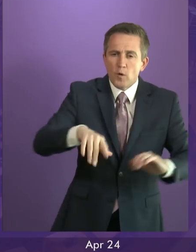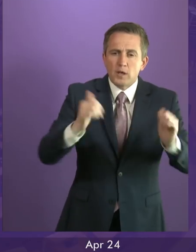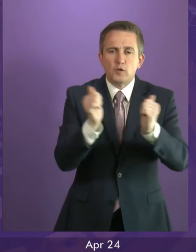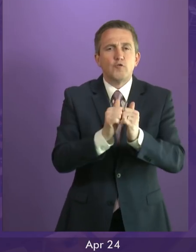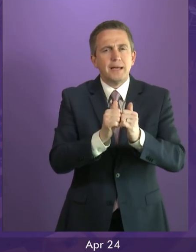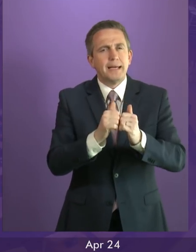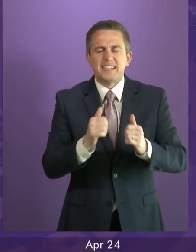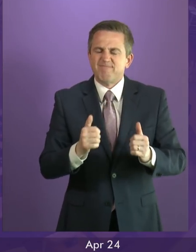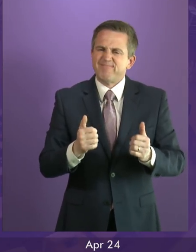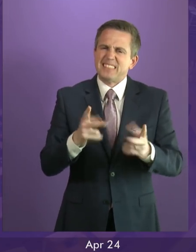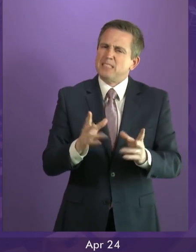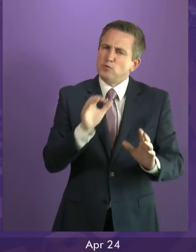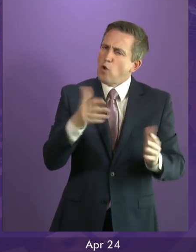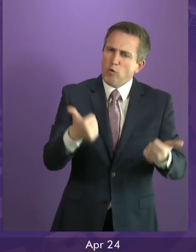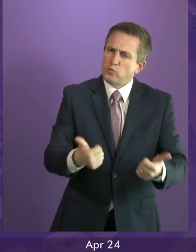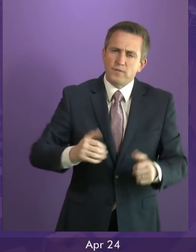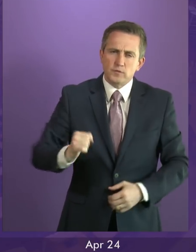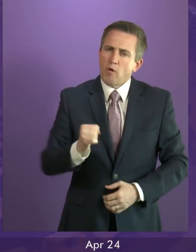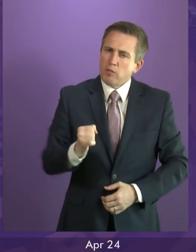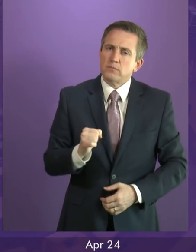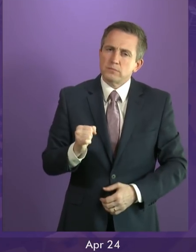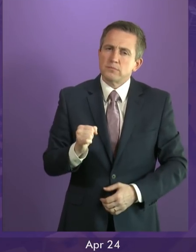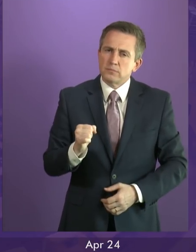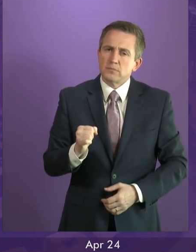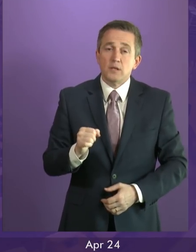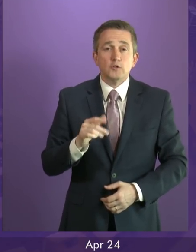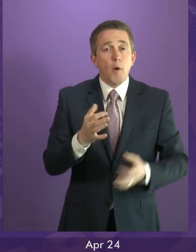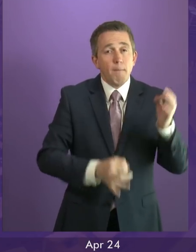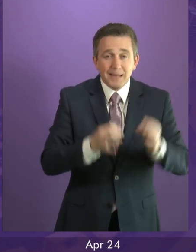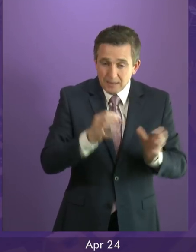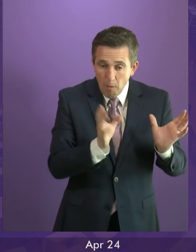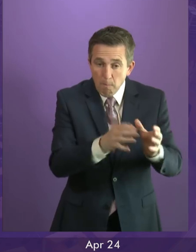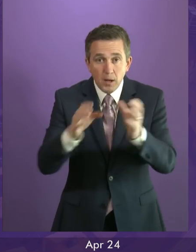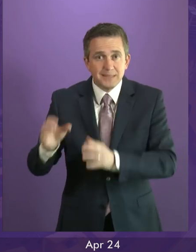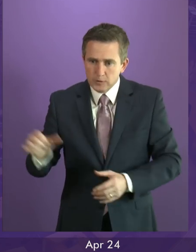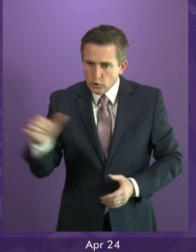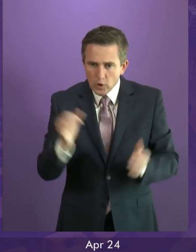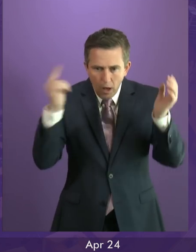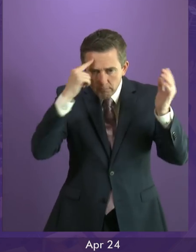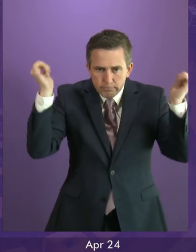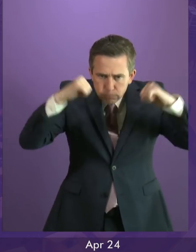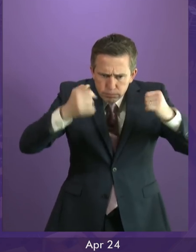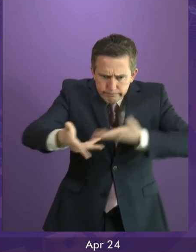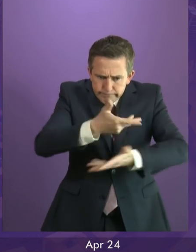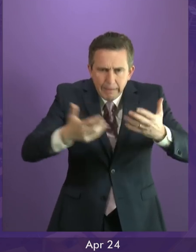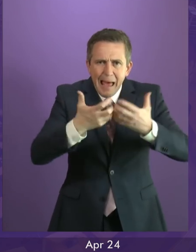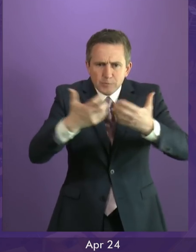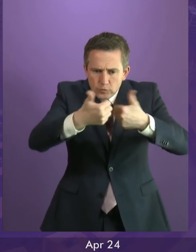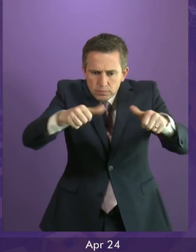is not working for Scotland, doesn't it demonstrate how important it is for all parties to come forward with ideas as to how to fix it?